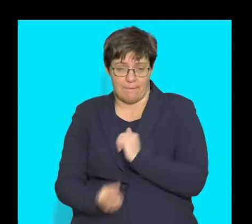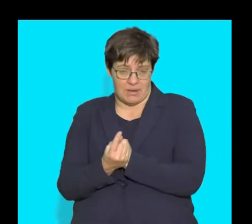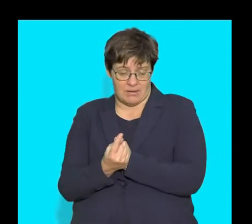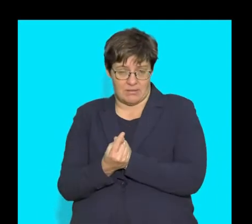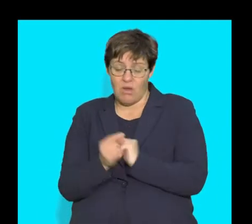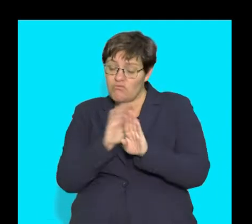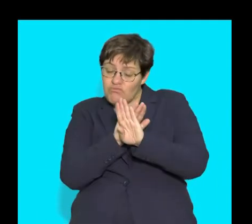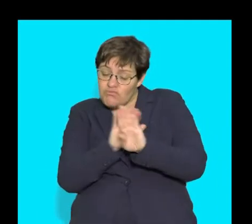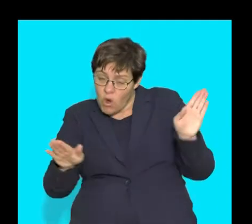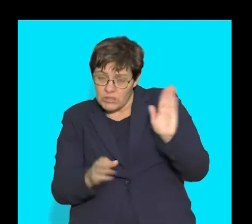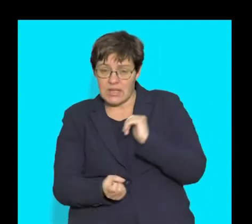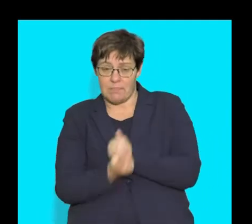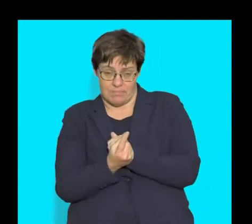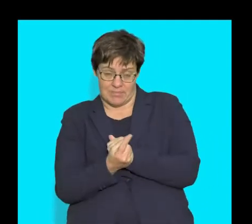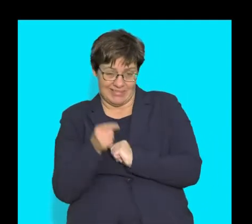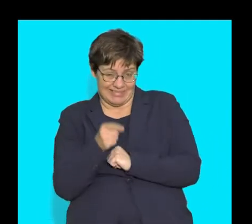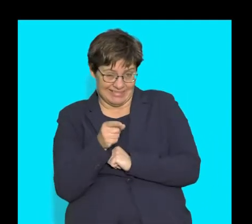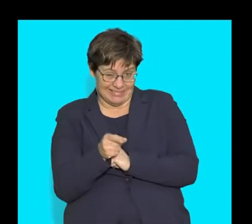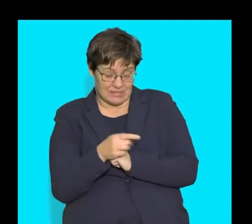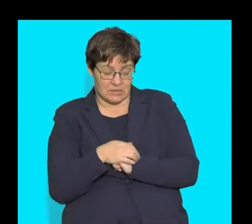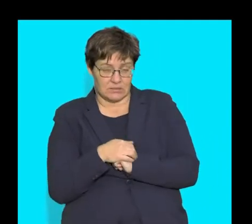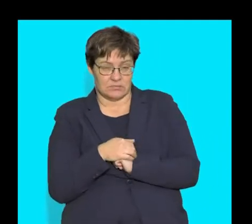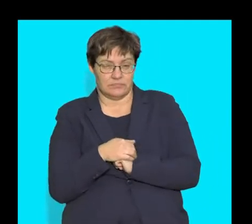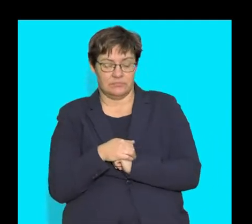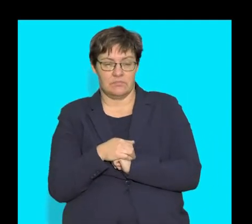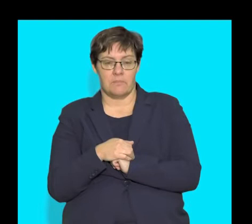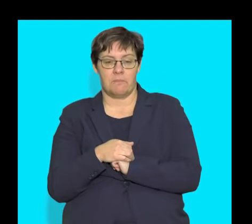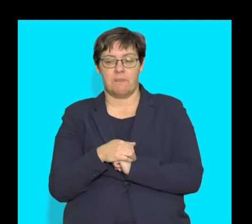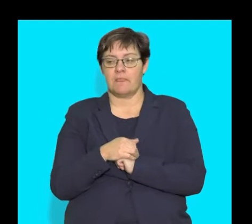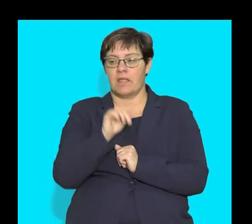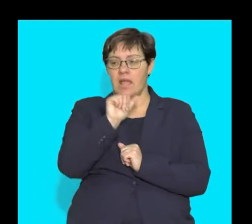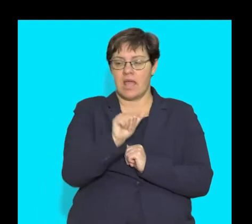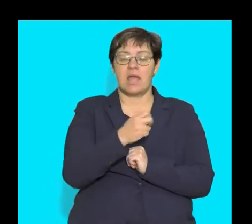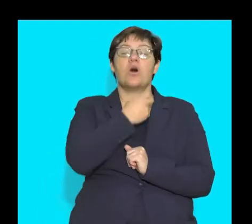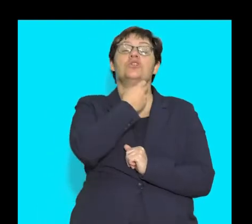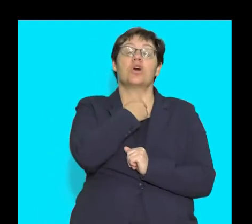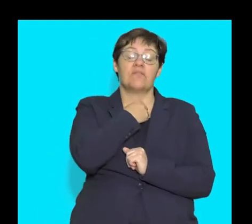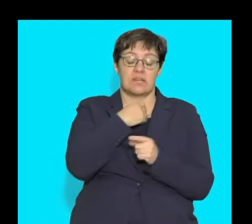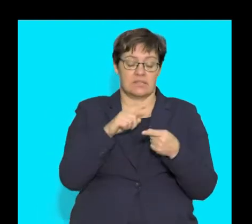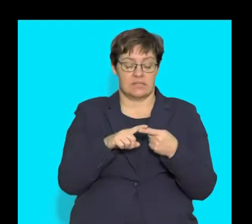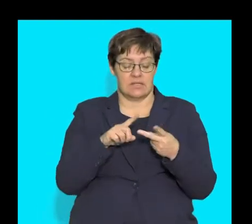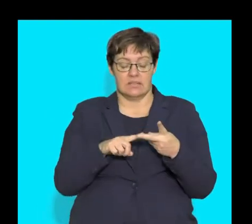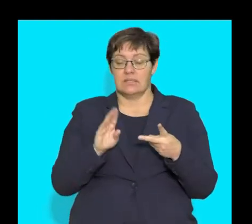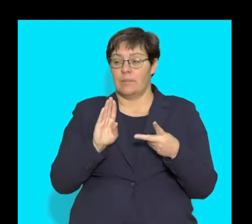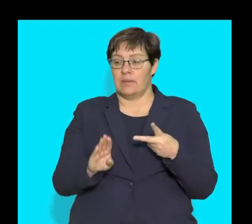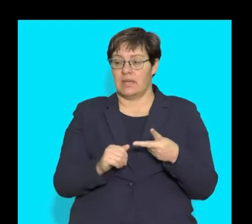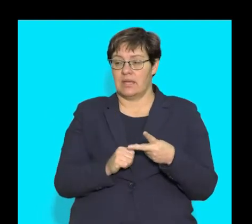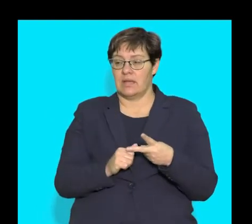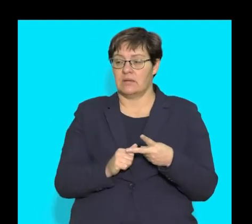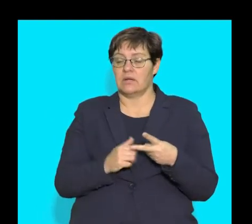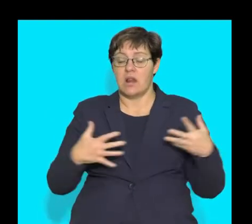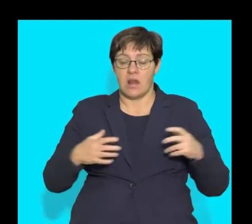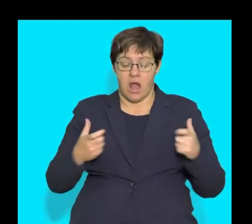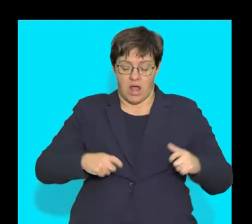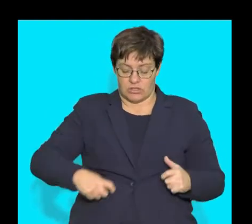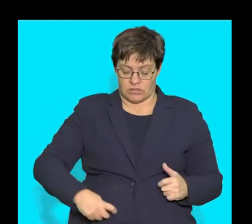take place. Focus on the word does not take place. A, the esophagus. B,